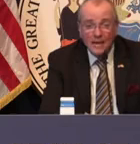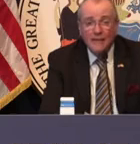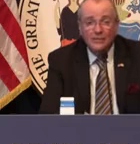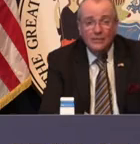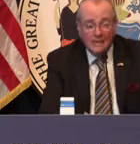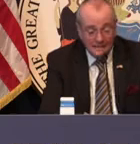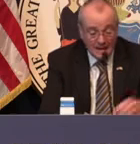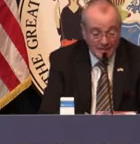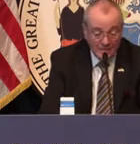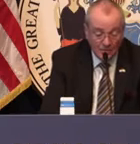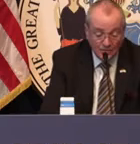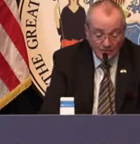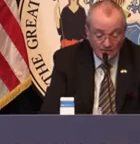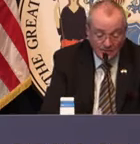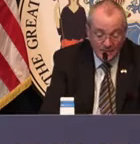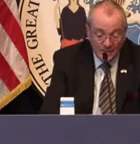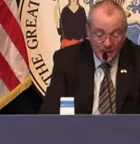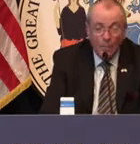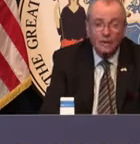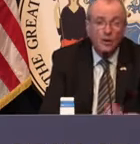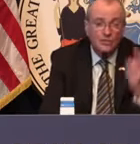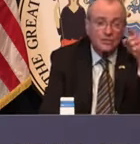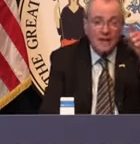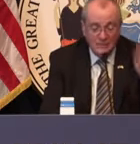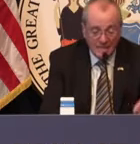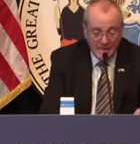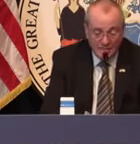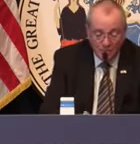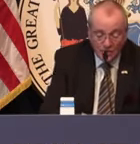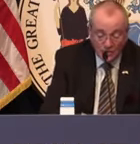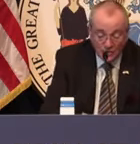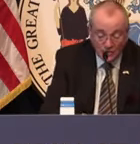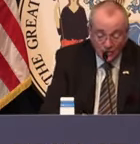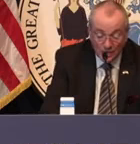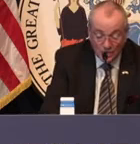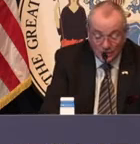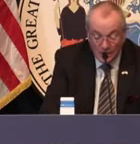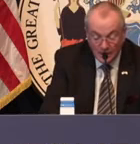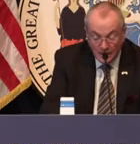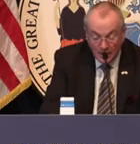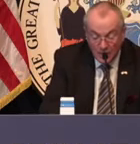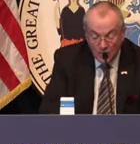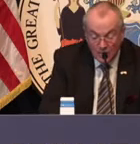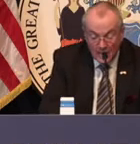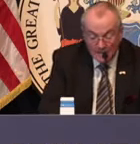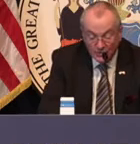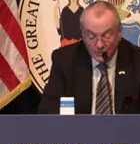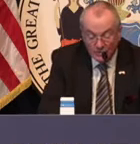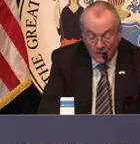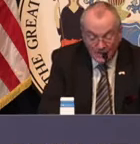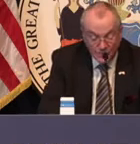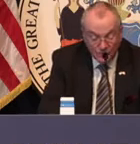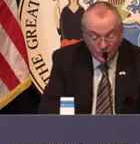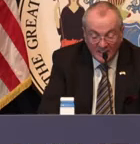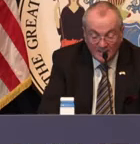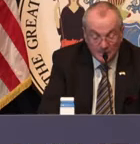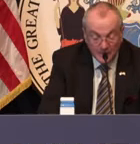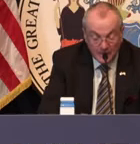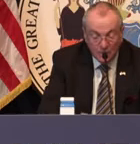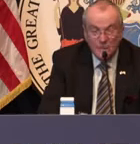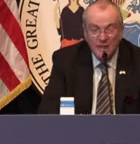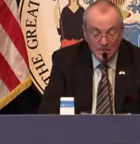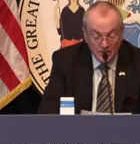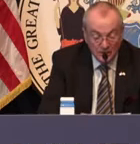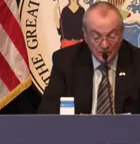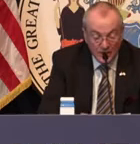creates economic health. I want to close today, if I can, before I turn things over to Judy, by going back to some graphs we've seen